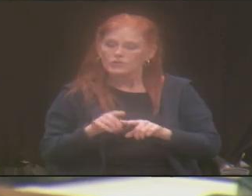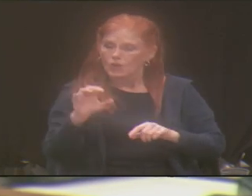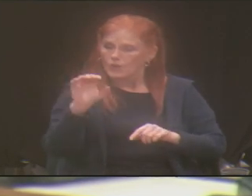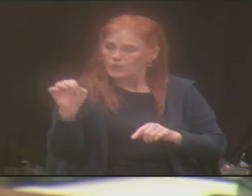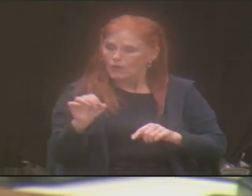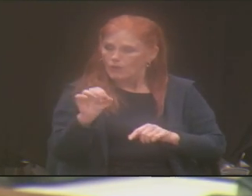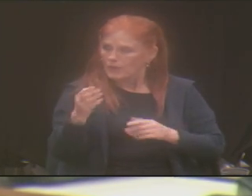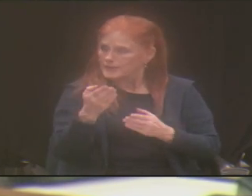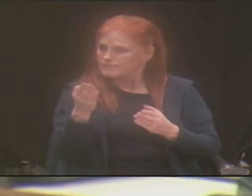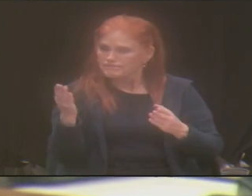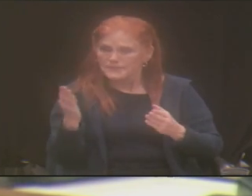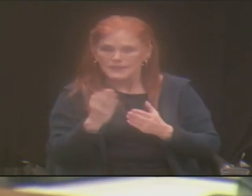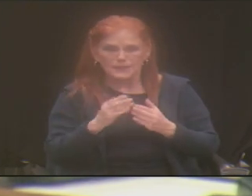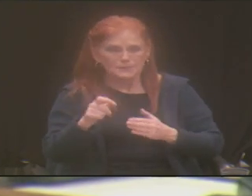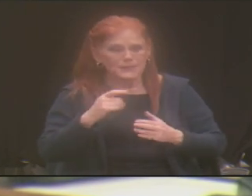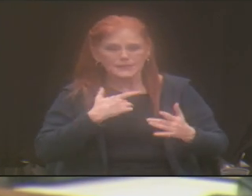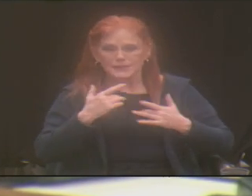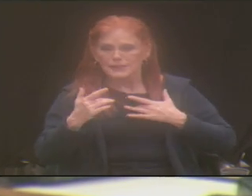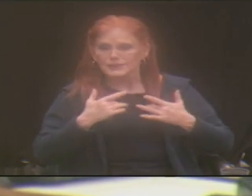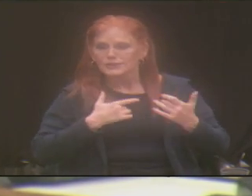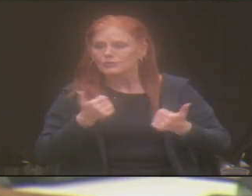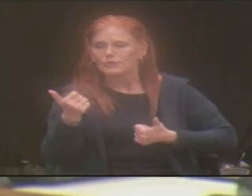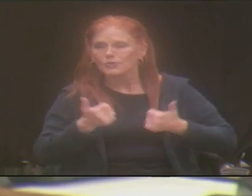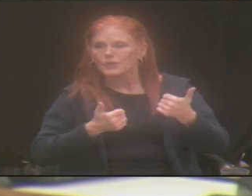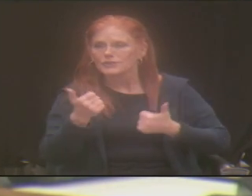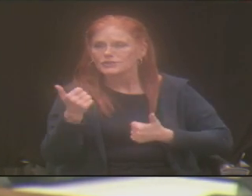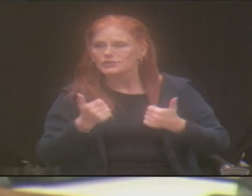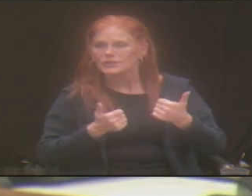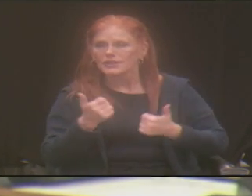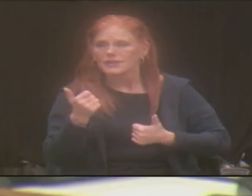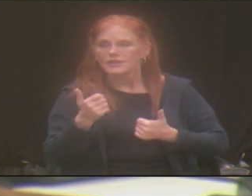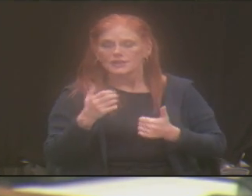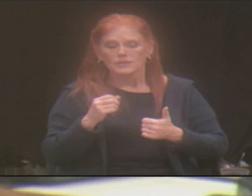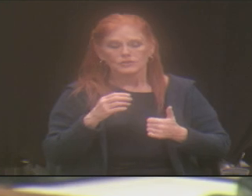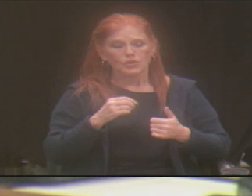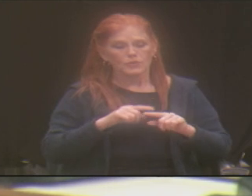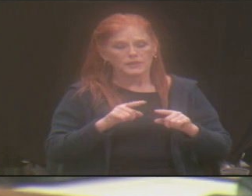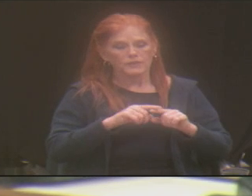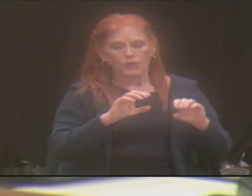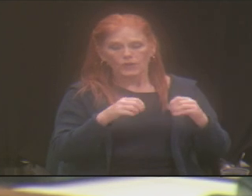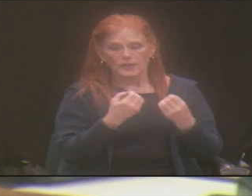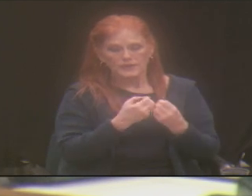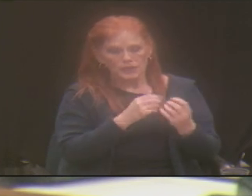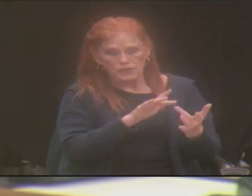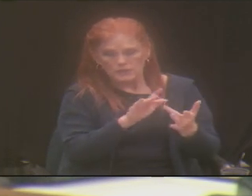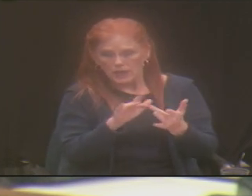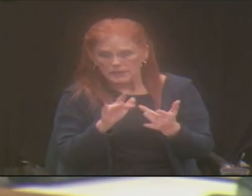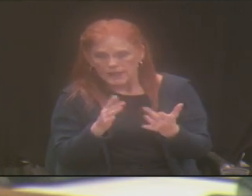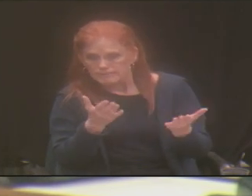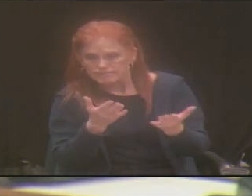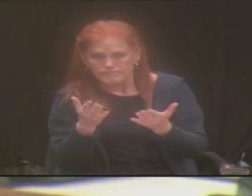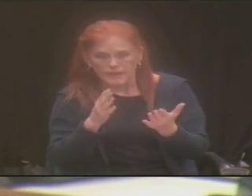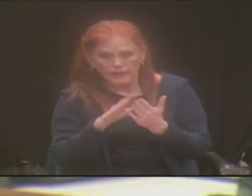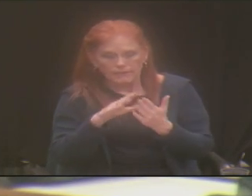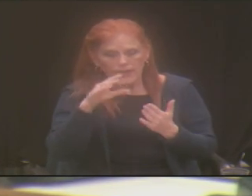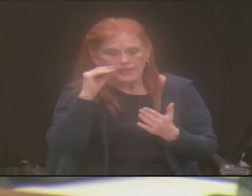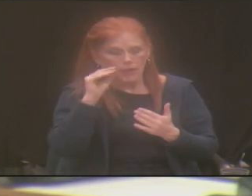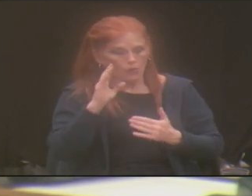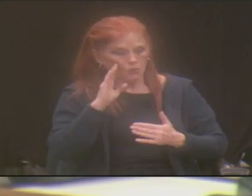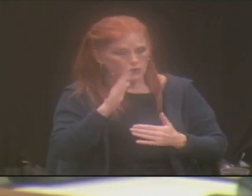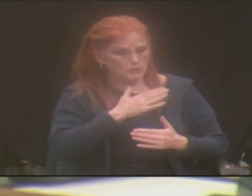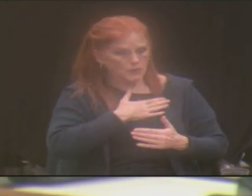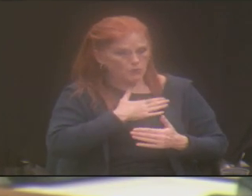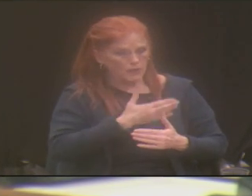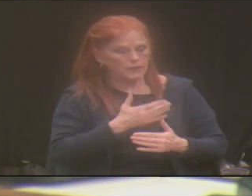are some concerns in Omaha? And just getting with these different organizations and finding out if they would donate their